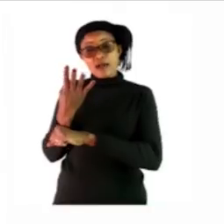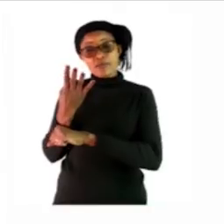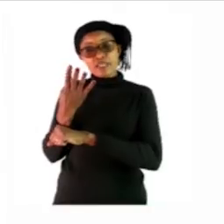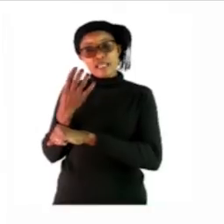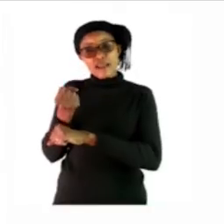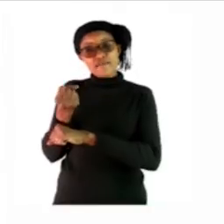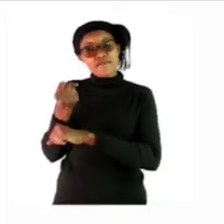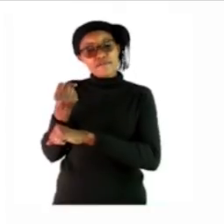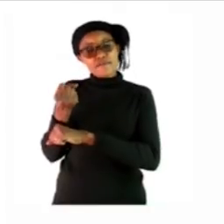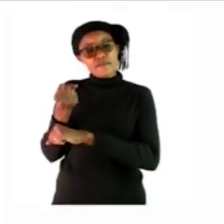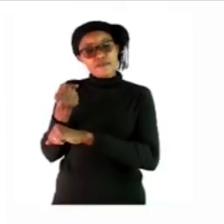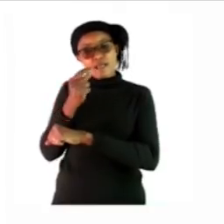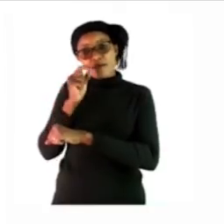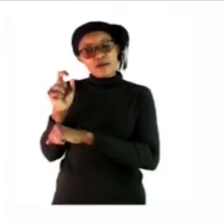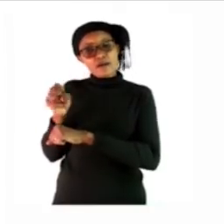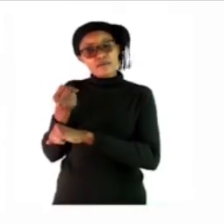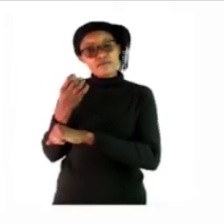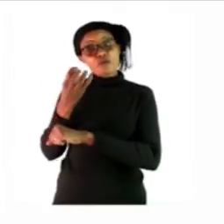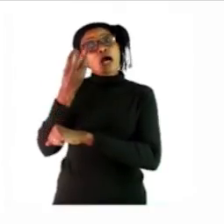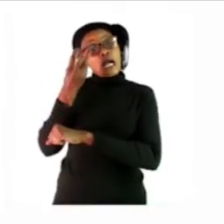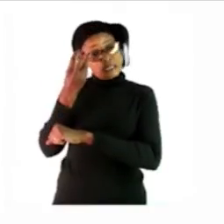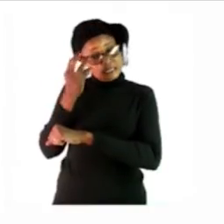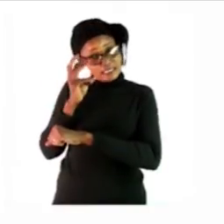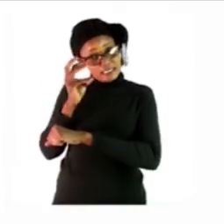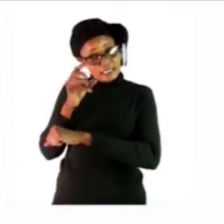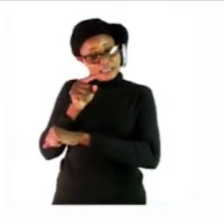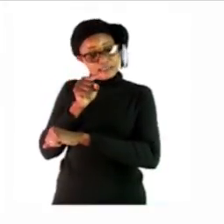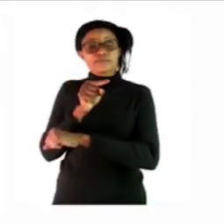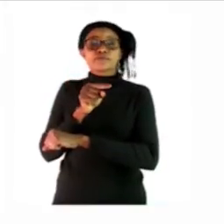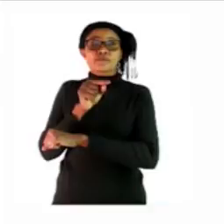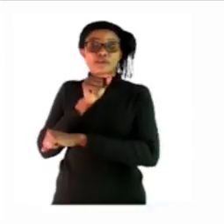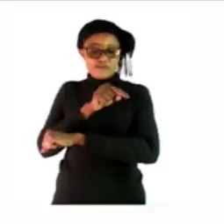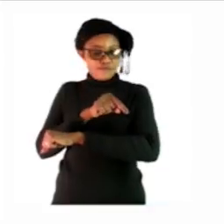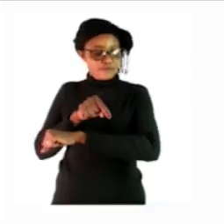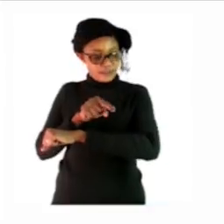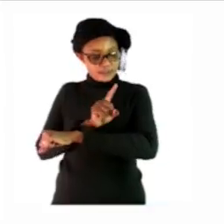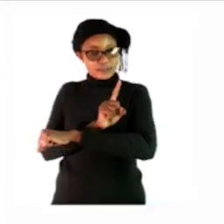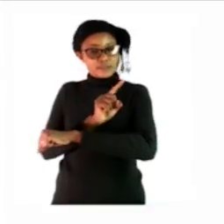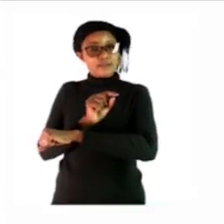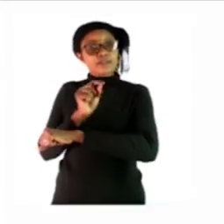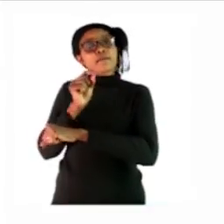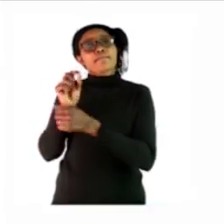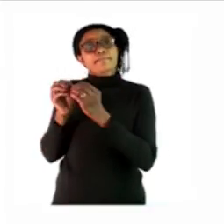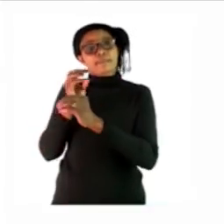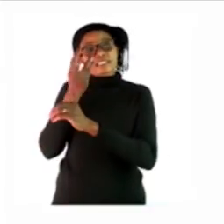there six so on the first line we will write the number six